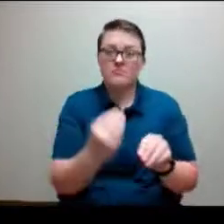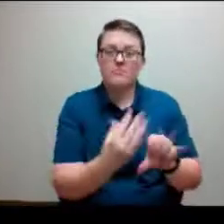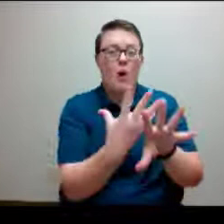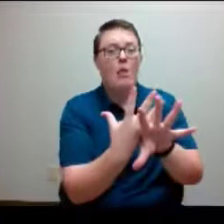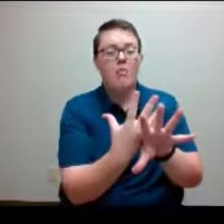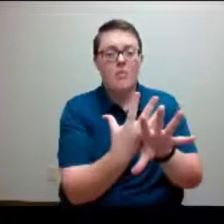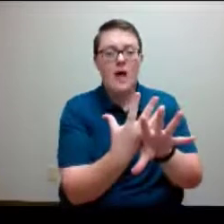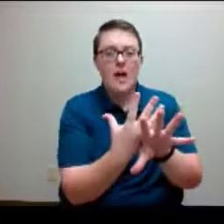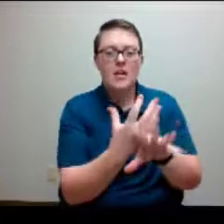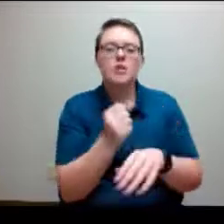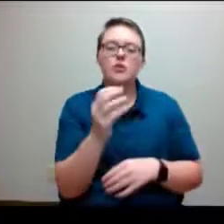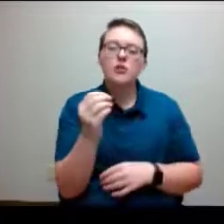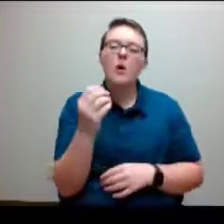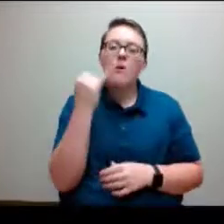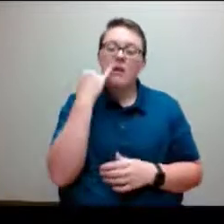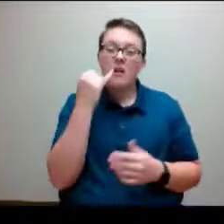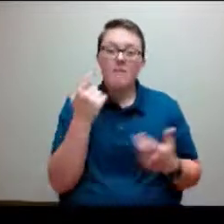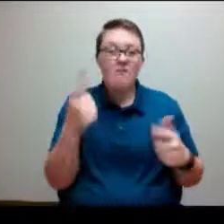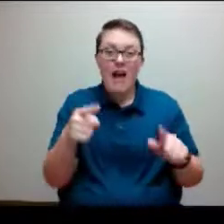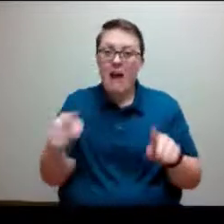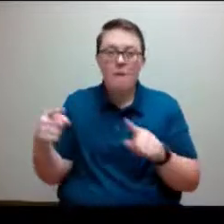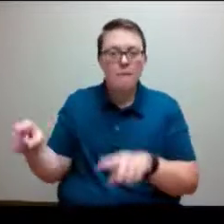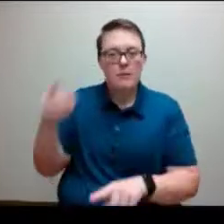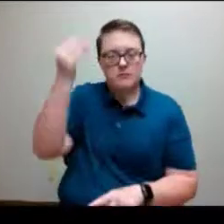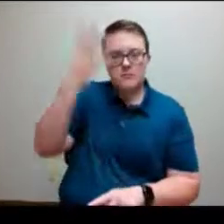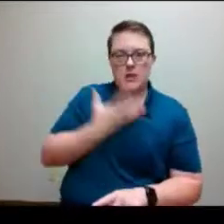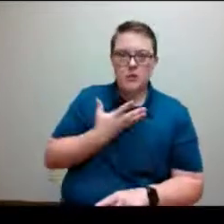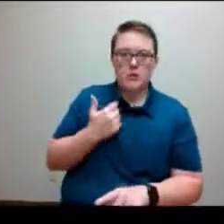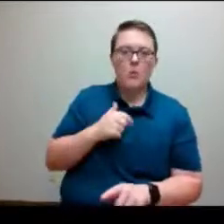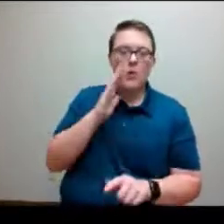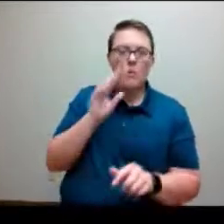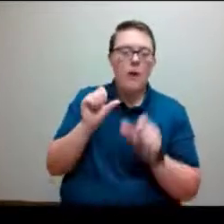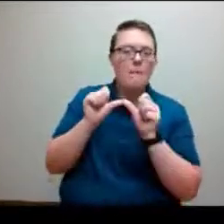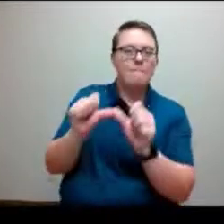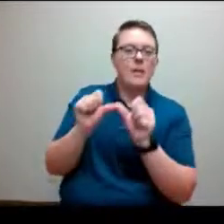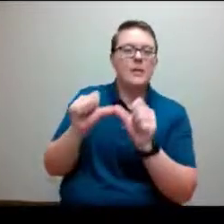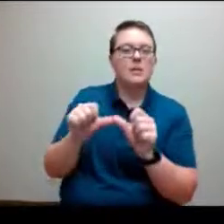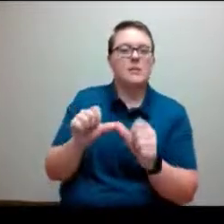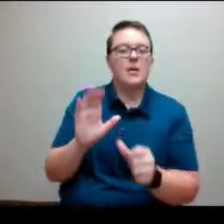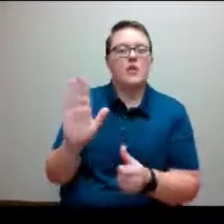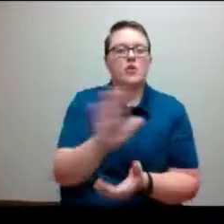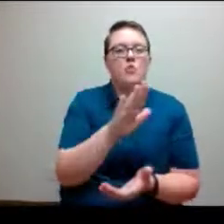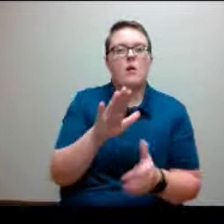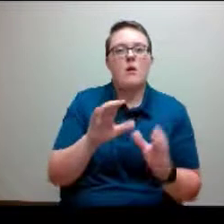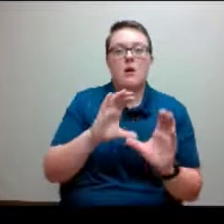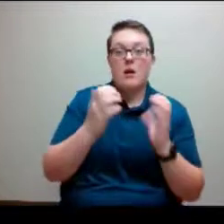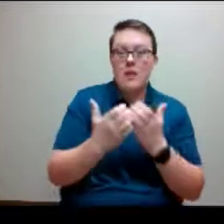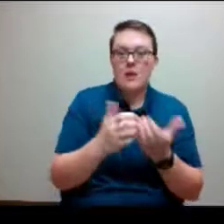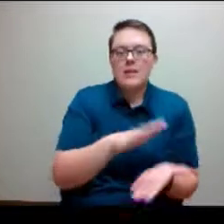sure that you let us know about those so we can maintain the academic integrity of your classes.